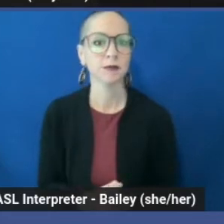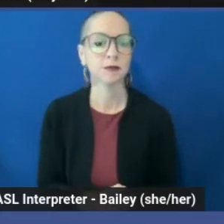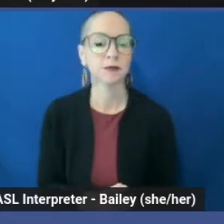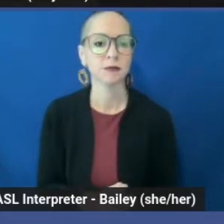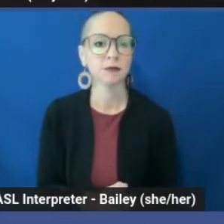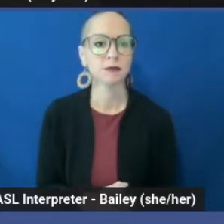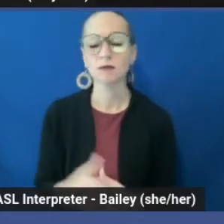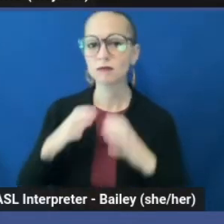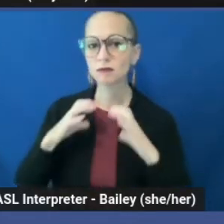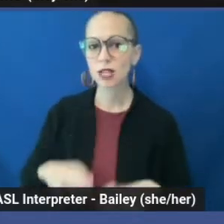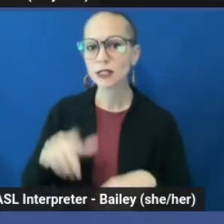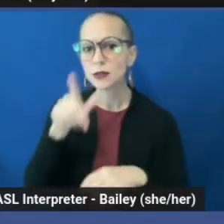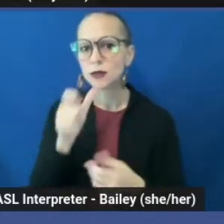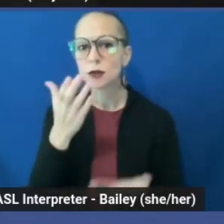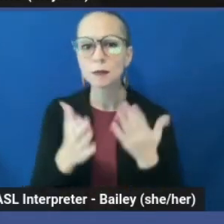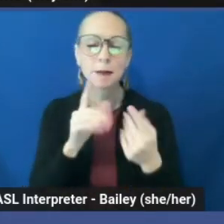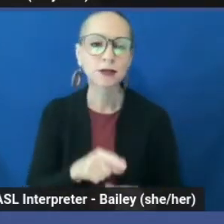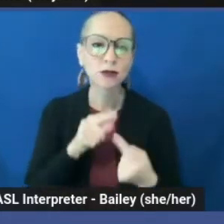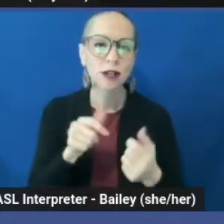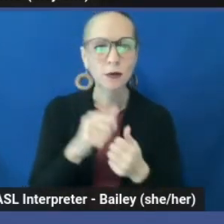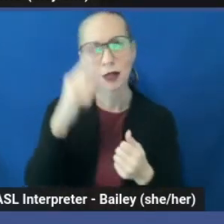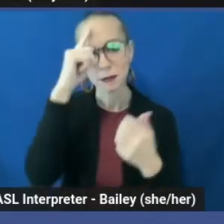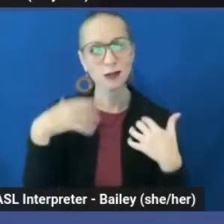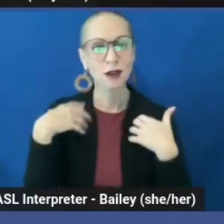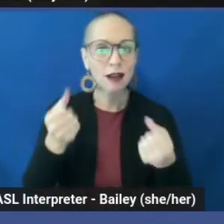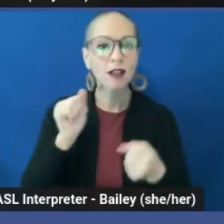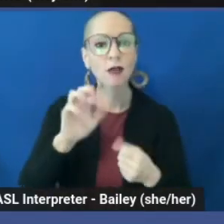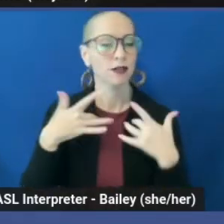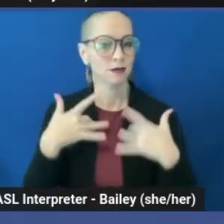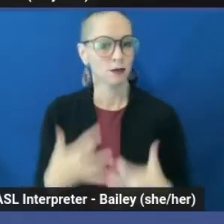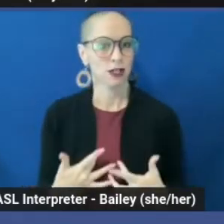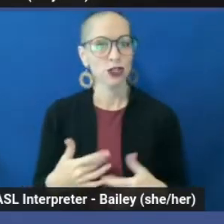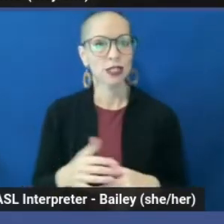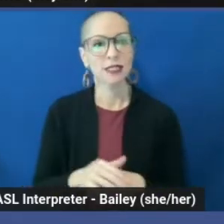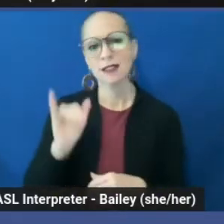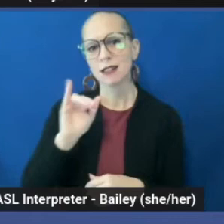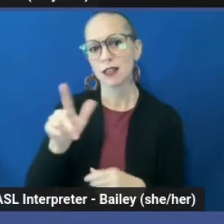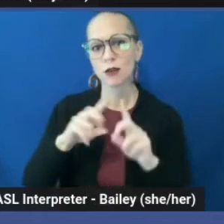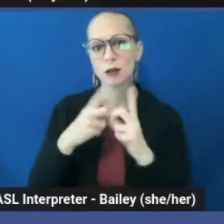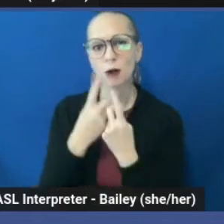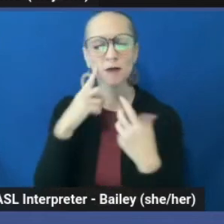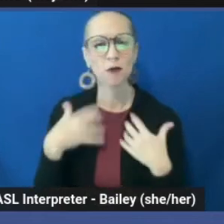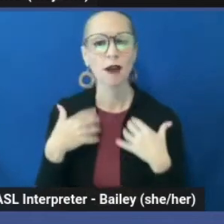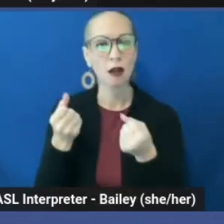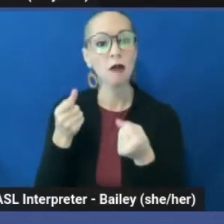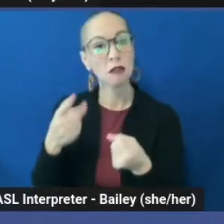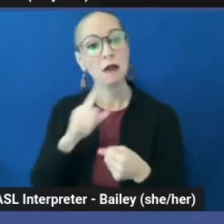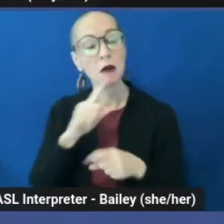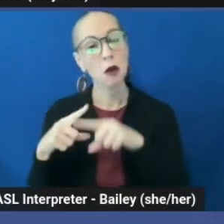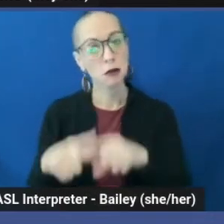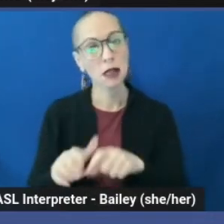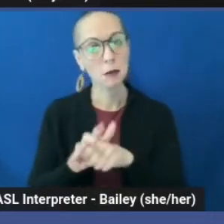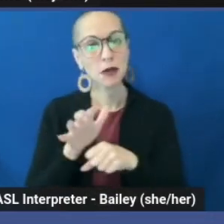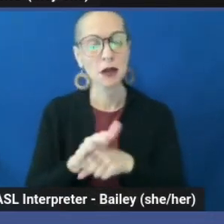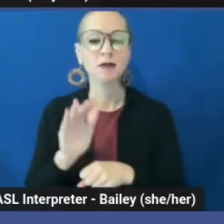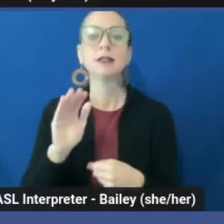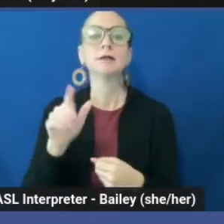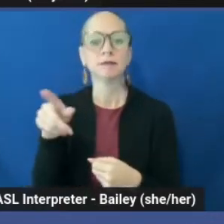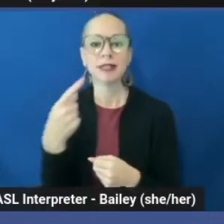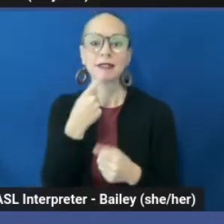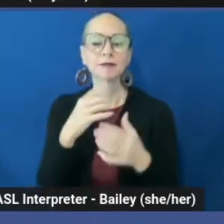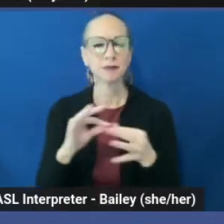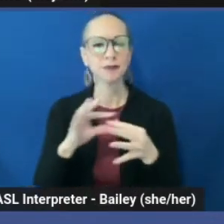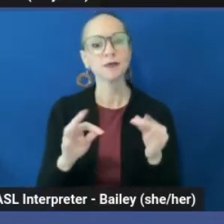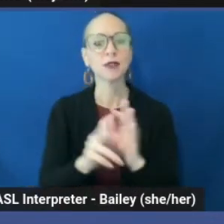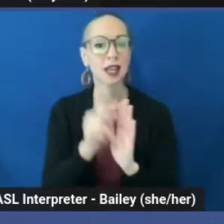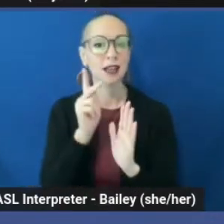Clients who may be struggling with mental health or depression. The Illinois Department of Health, who seems reliable enough, shares that suicide is the number eight cause of death